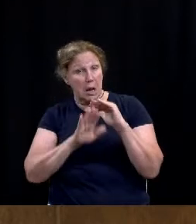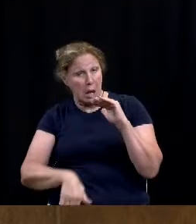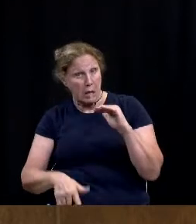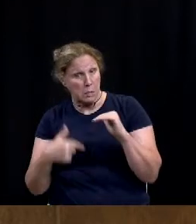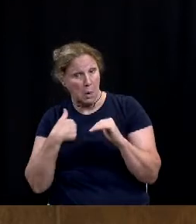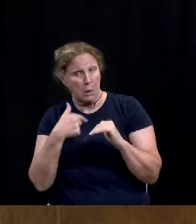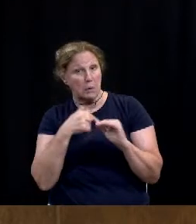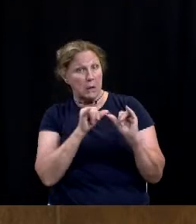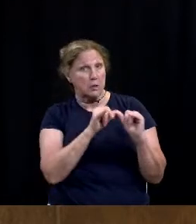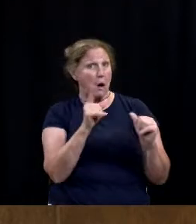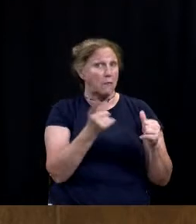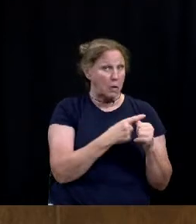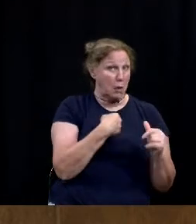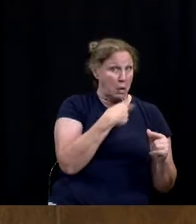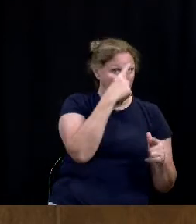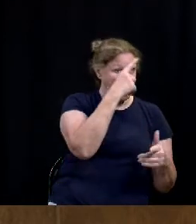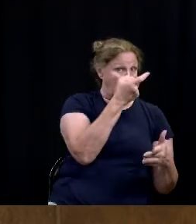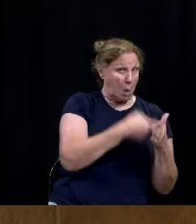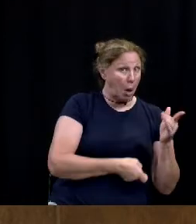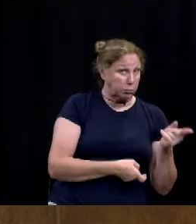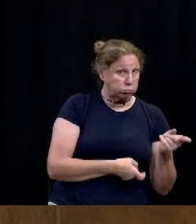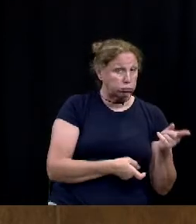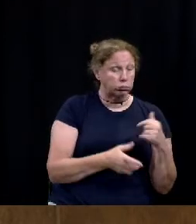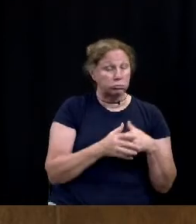engineer's original estimate for the work.